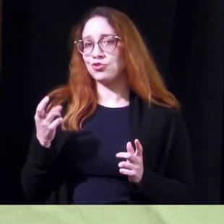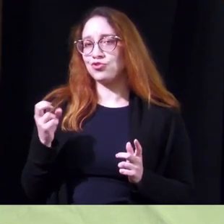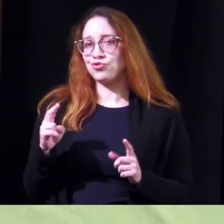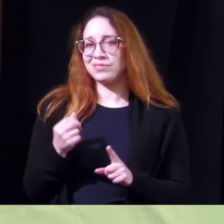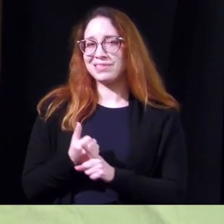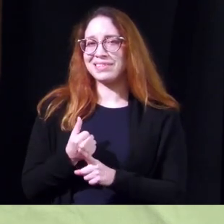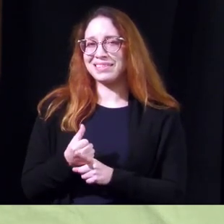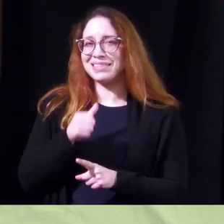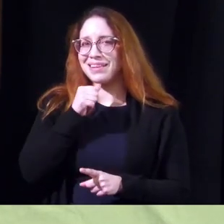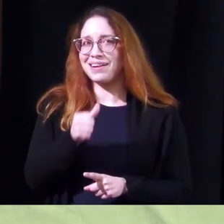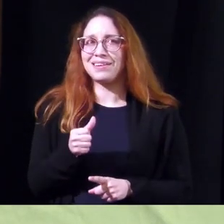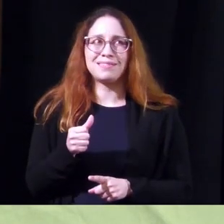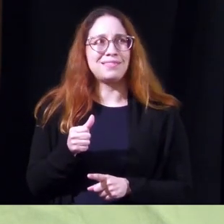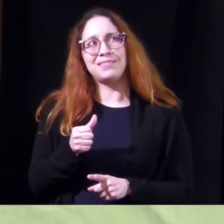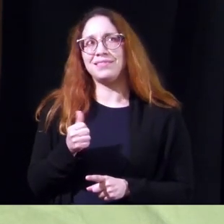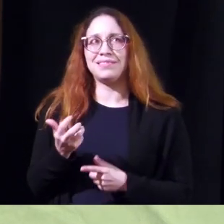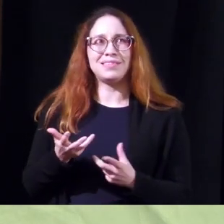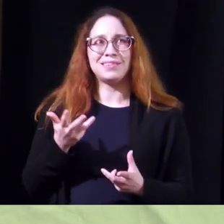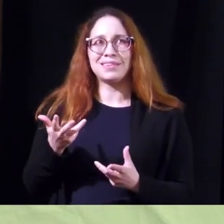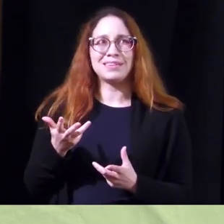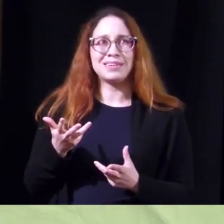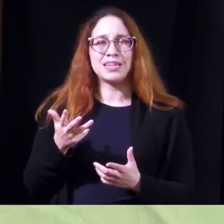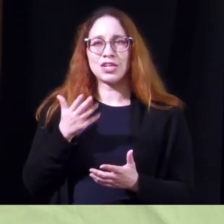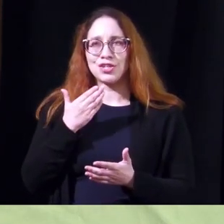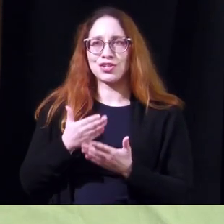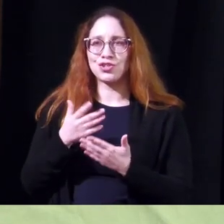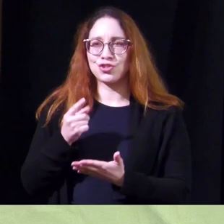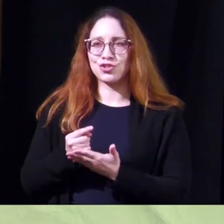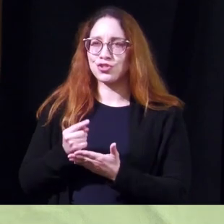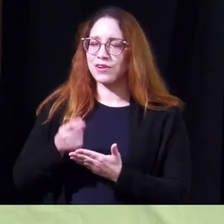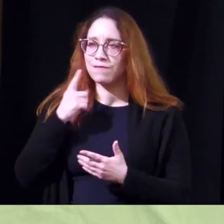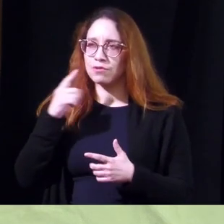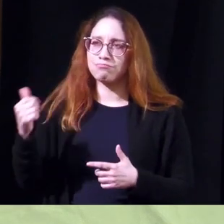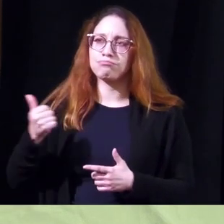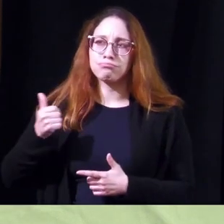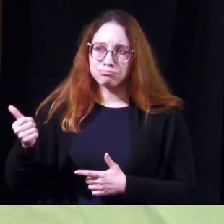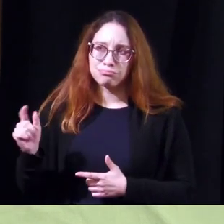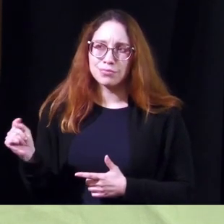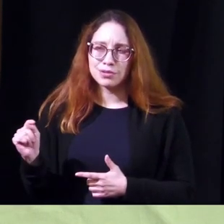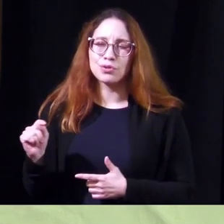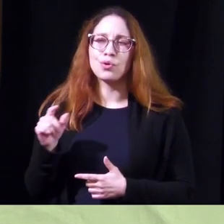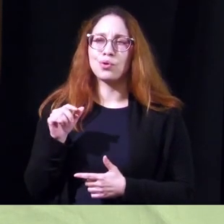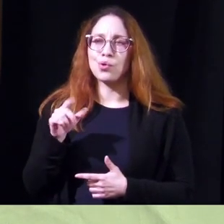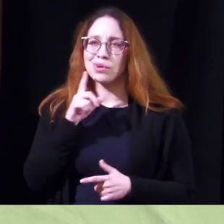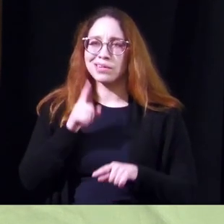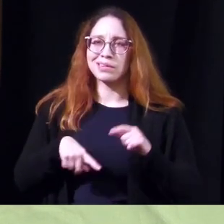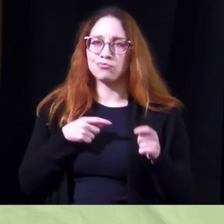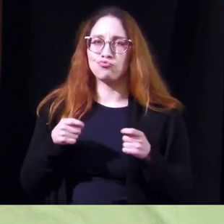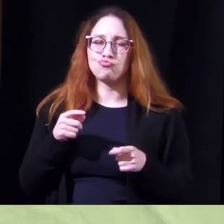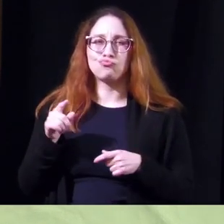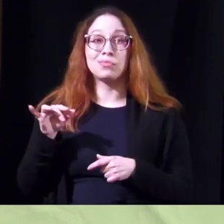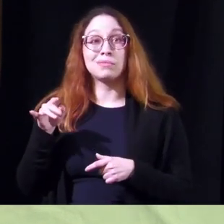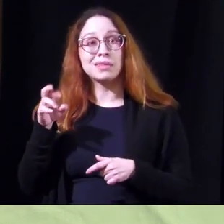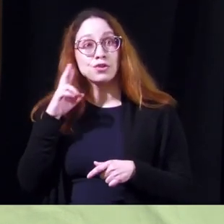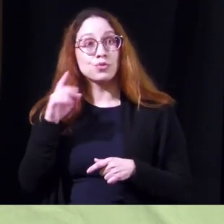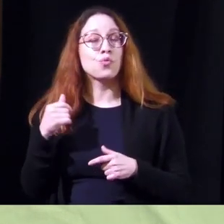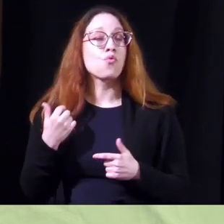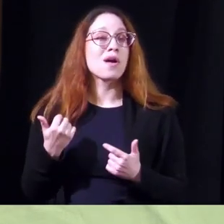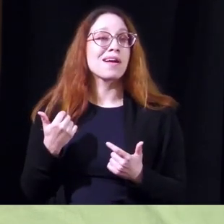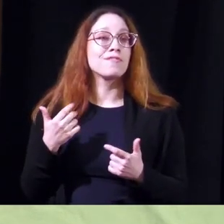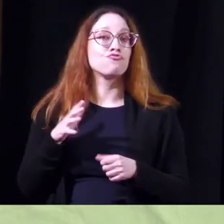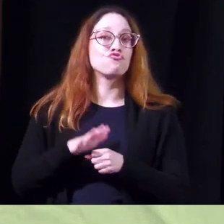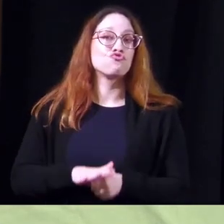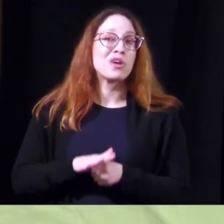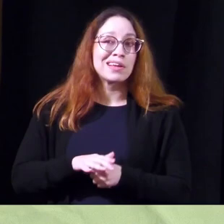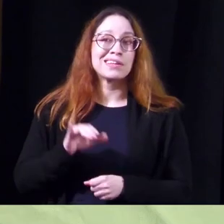itself is not really a a primary treatment for overactive bladder urge incontinence if they have some stress incontinence